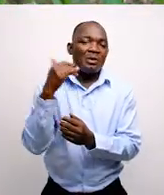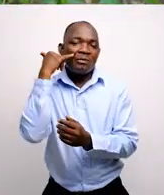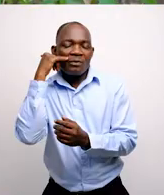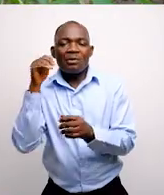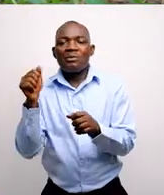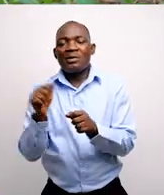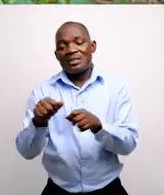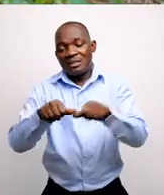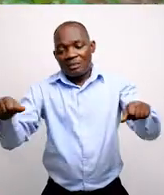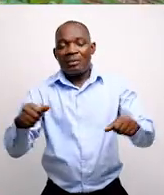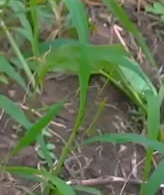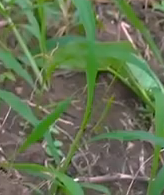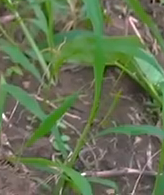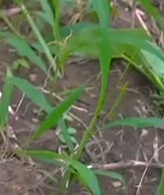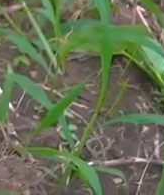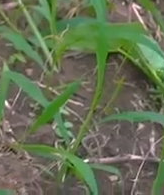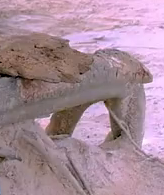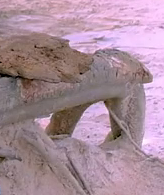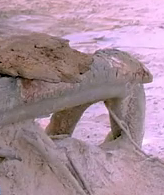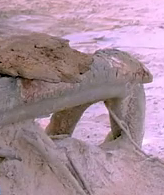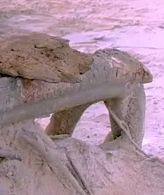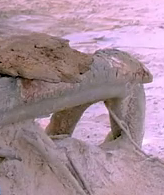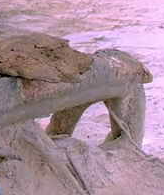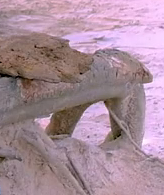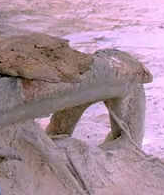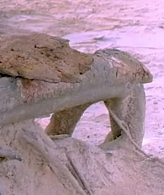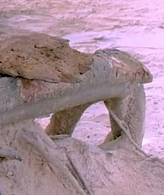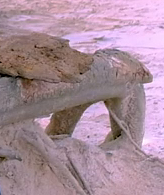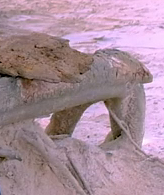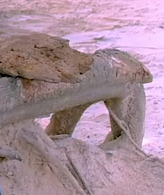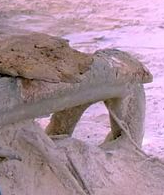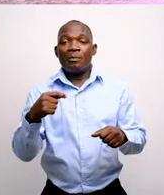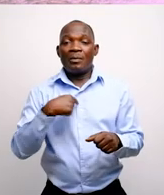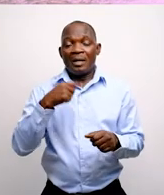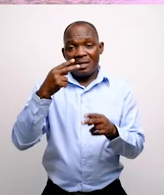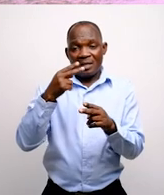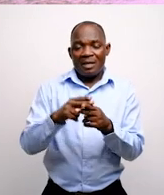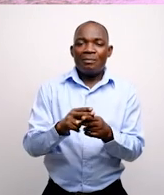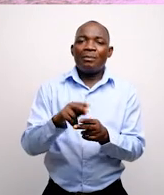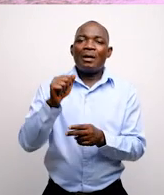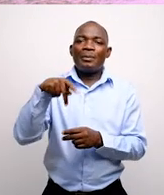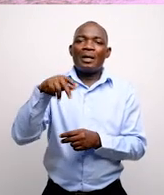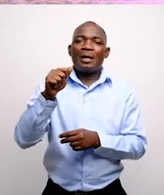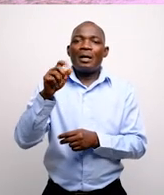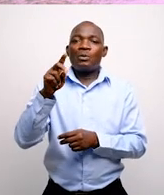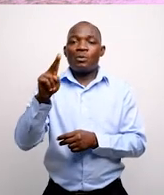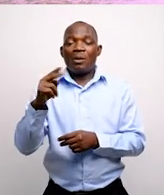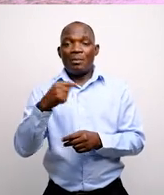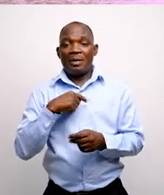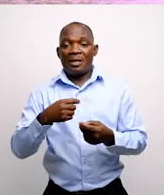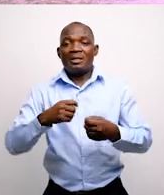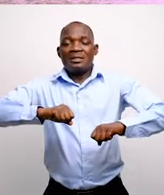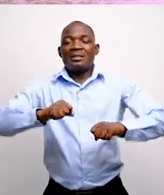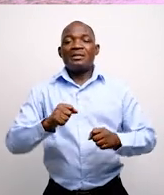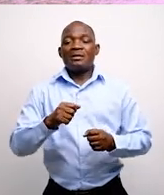the phone in a safe measure. My name is Kweku Apiodu.